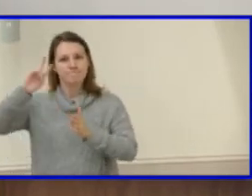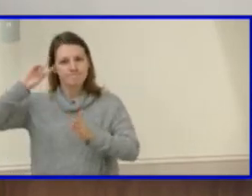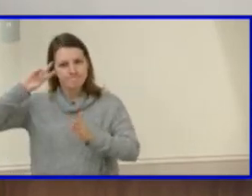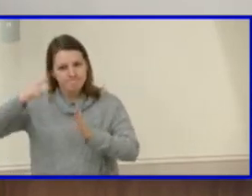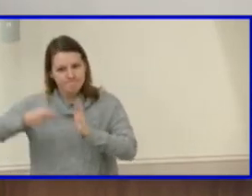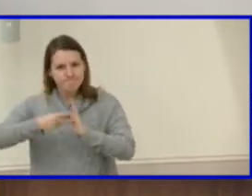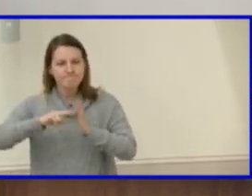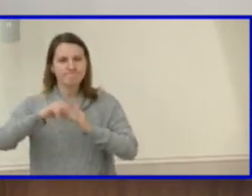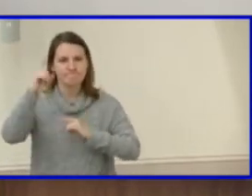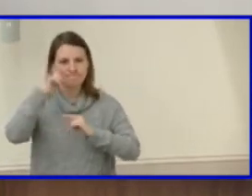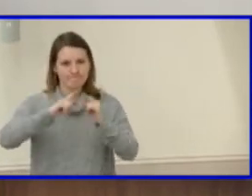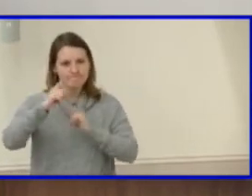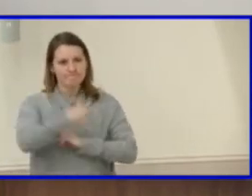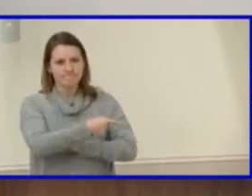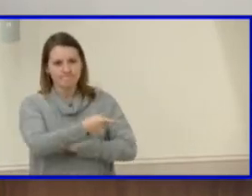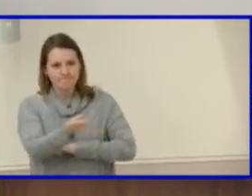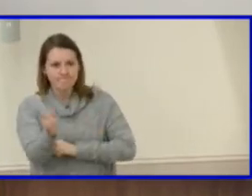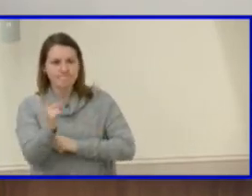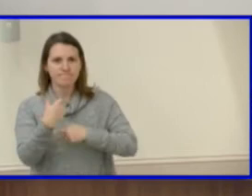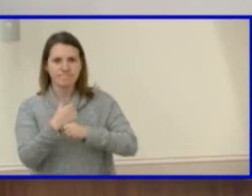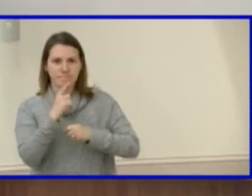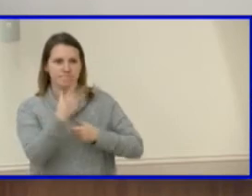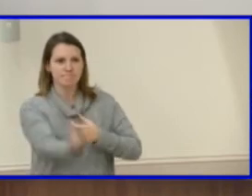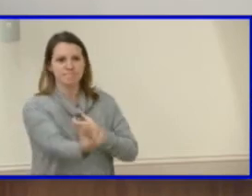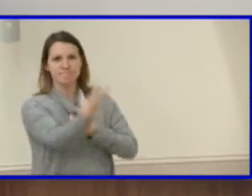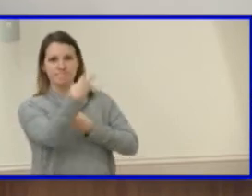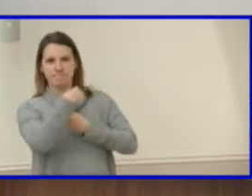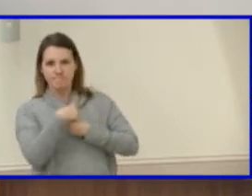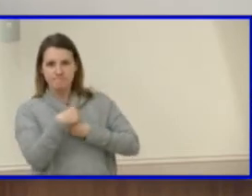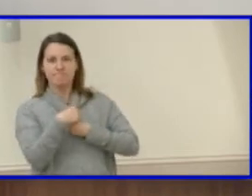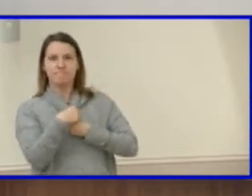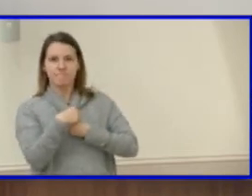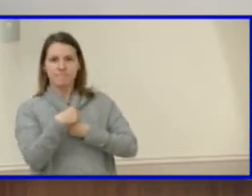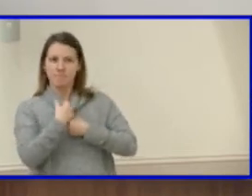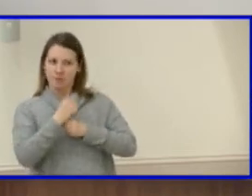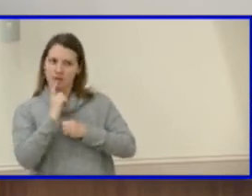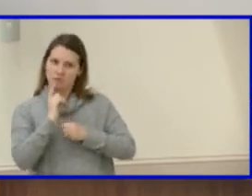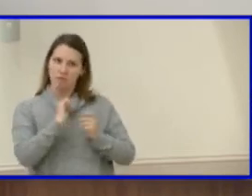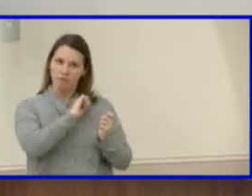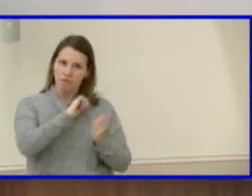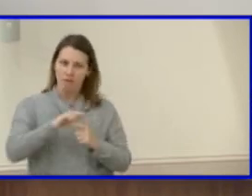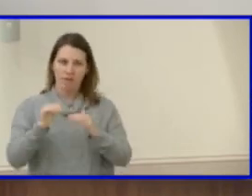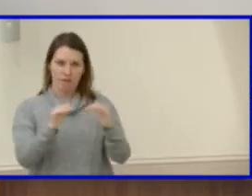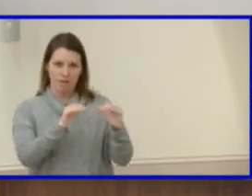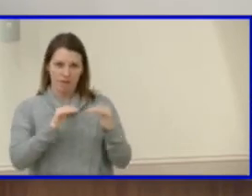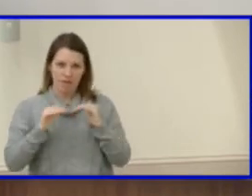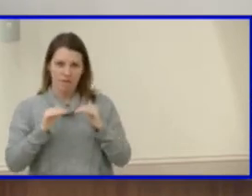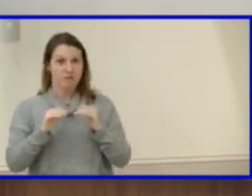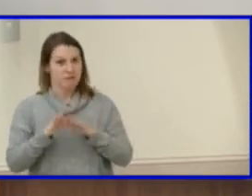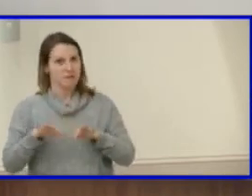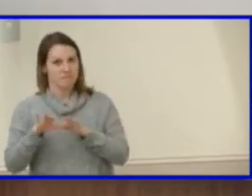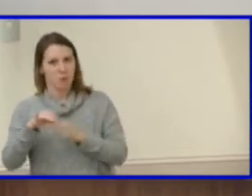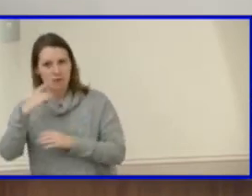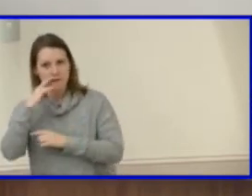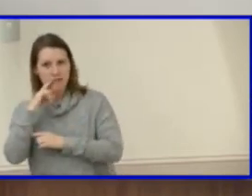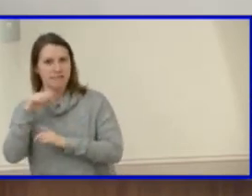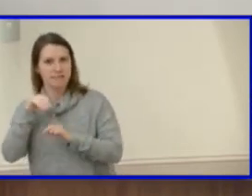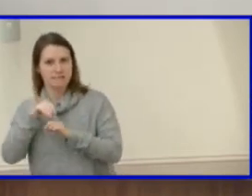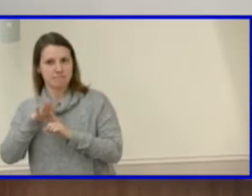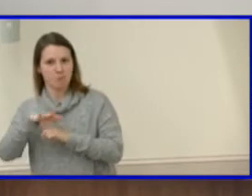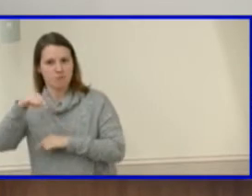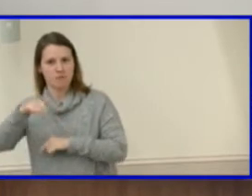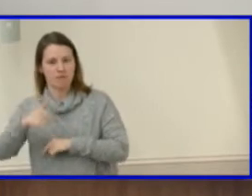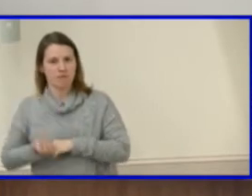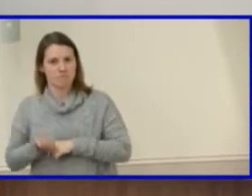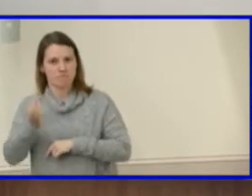to, um, equity and opportunity, you know, because it's important our kids have exposures as well. Right. So some people don't